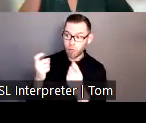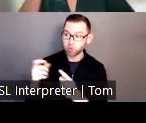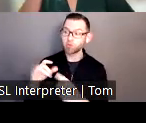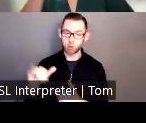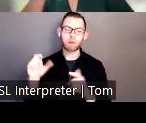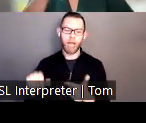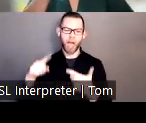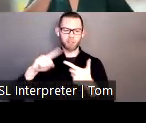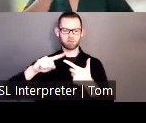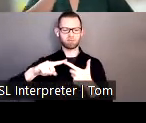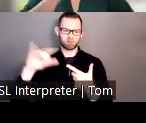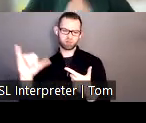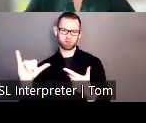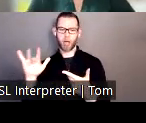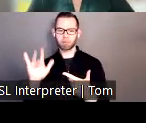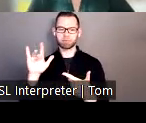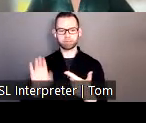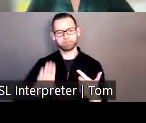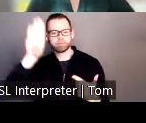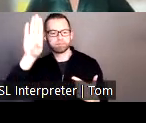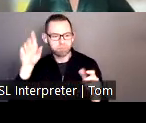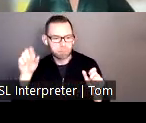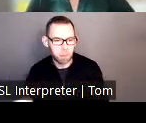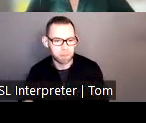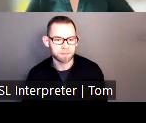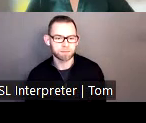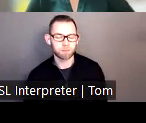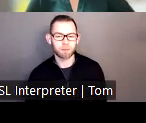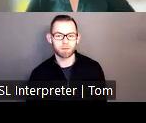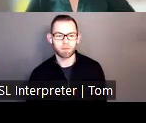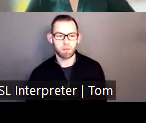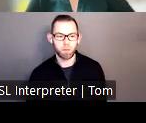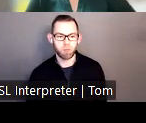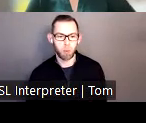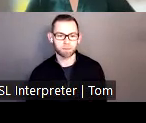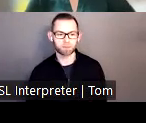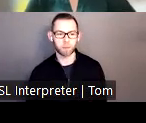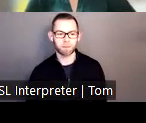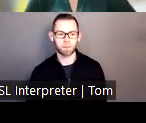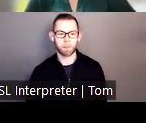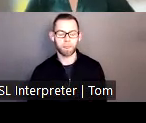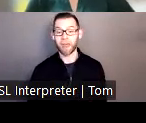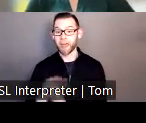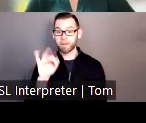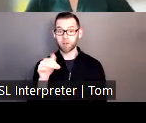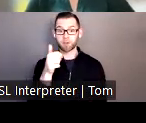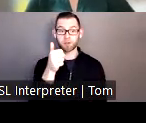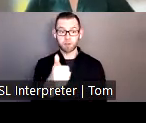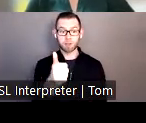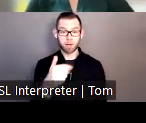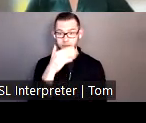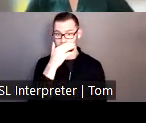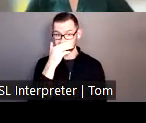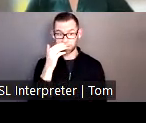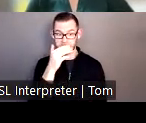For participants who dialed in and wishes to raise their hands to comment or ask questions when it